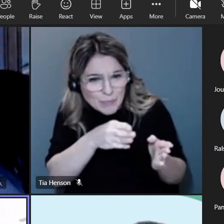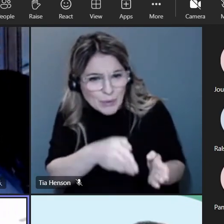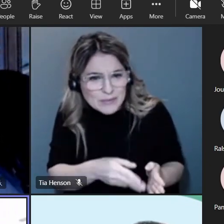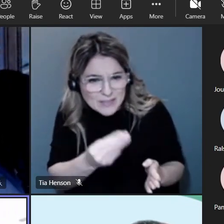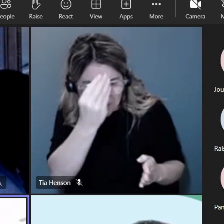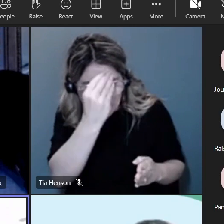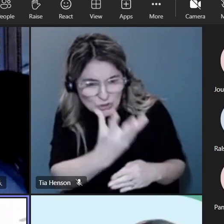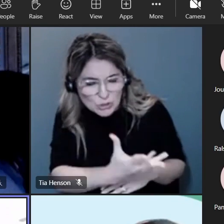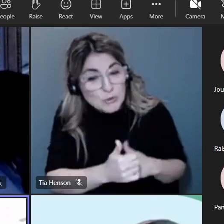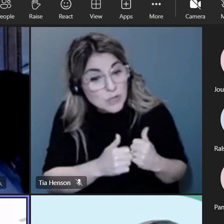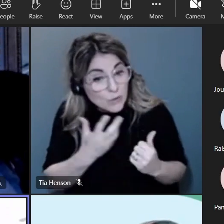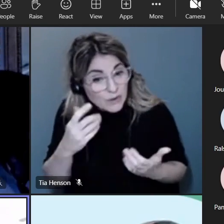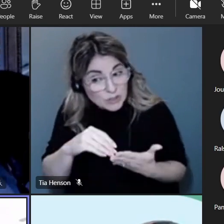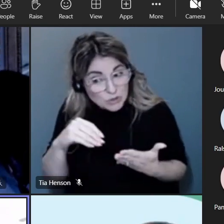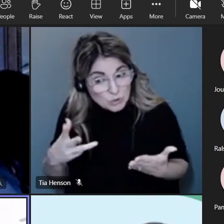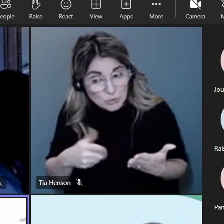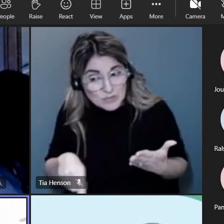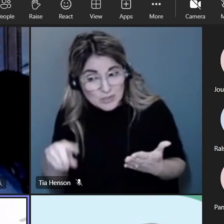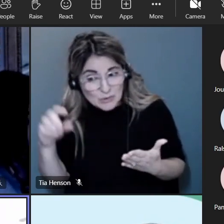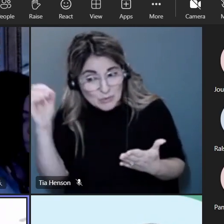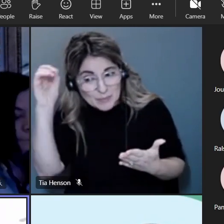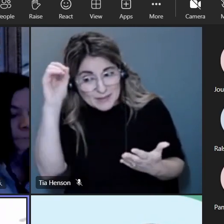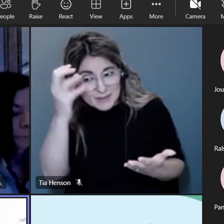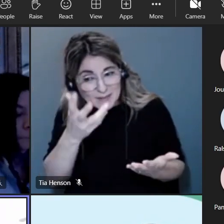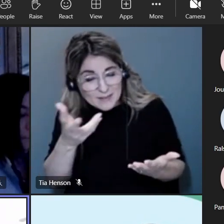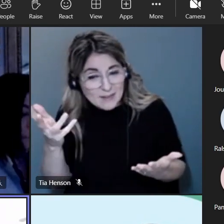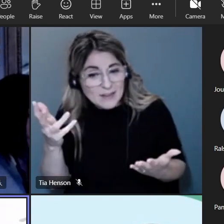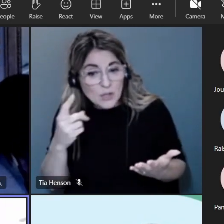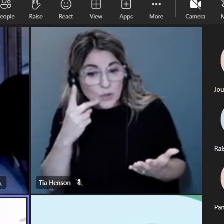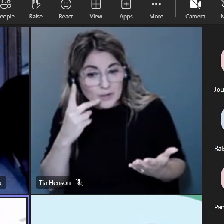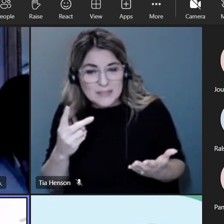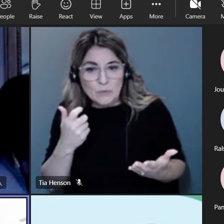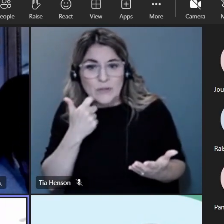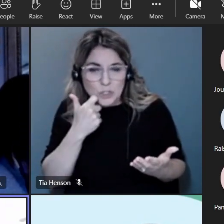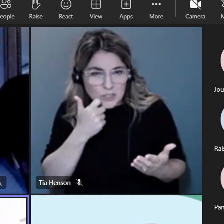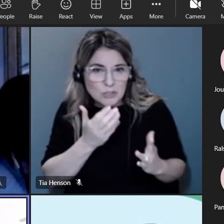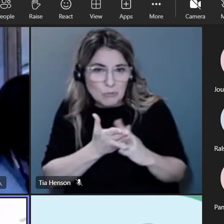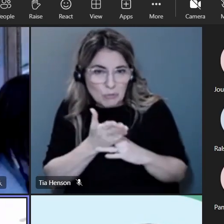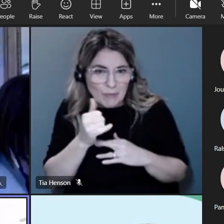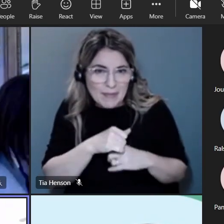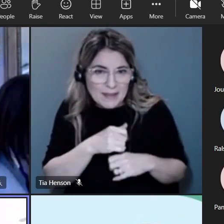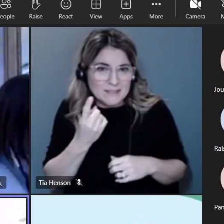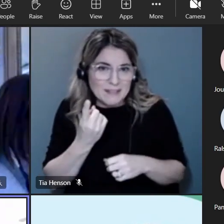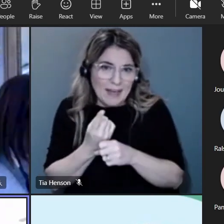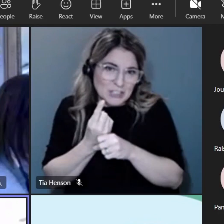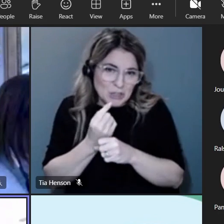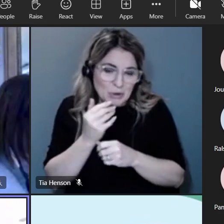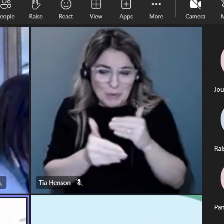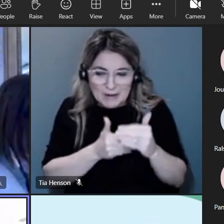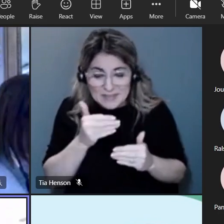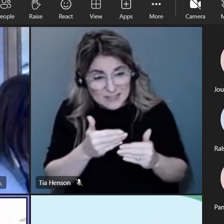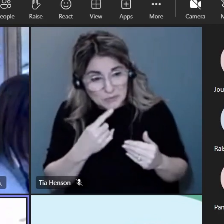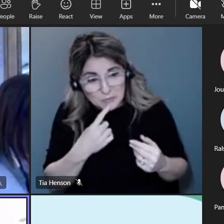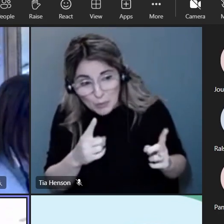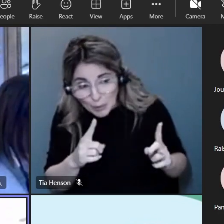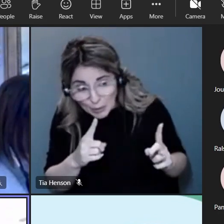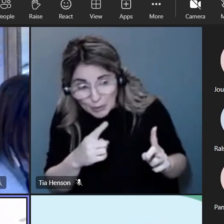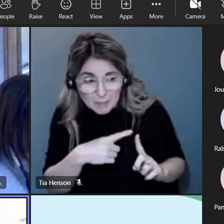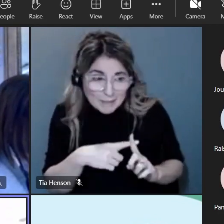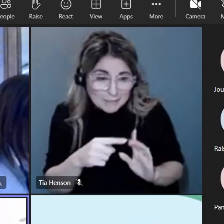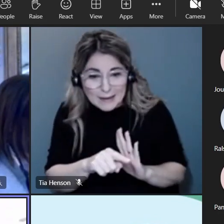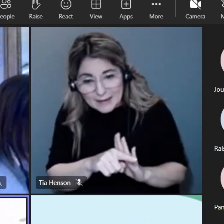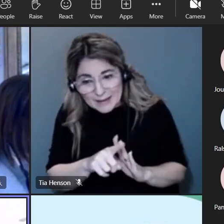i don't know if the students want to weigh in and what their thoughts are seeing as though we just went through this process this last year and what maybe worked and what didn't